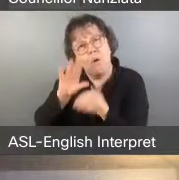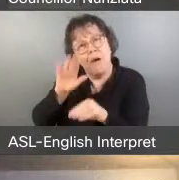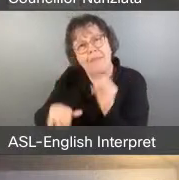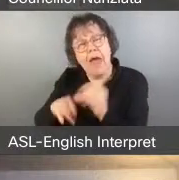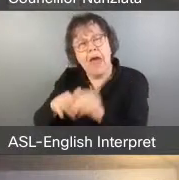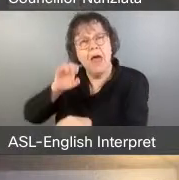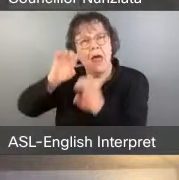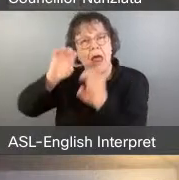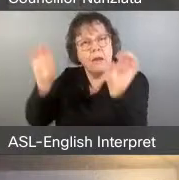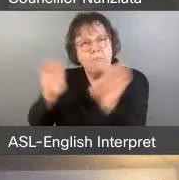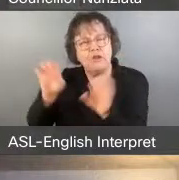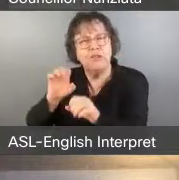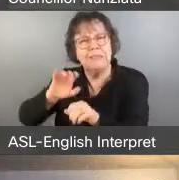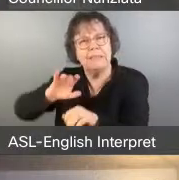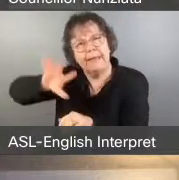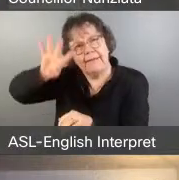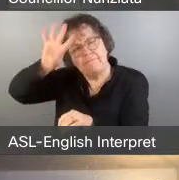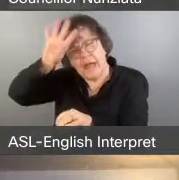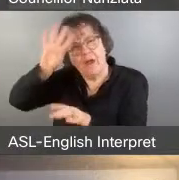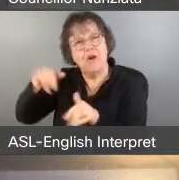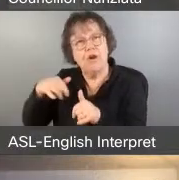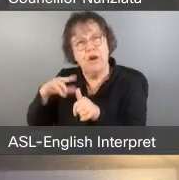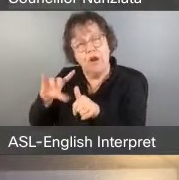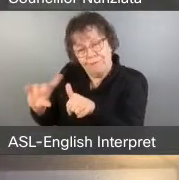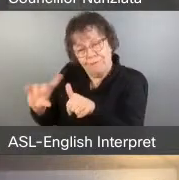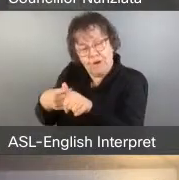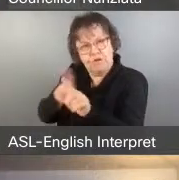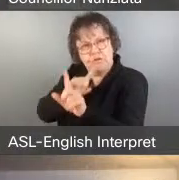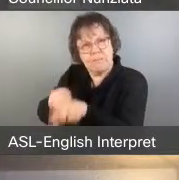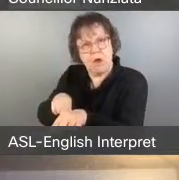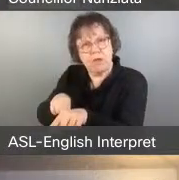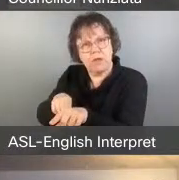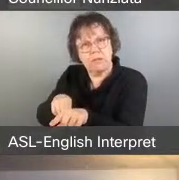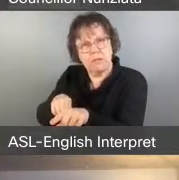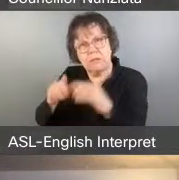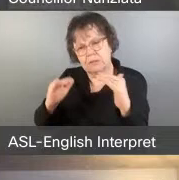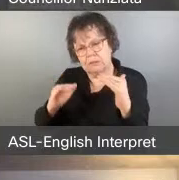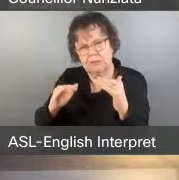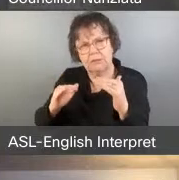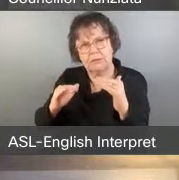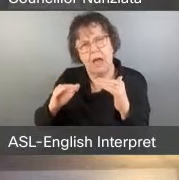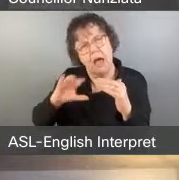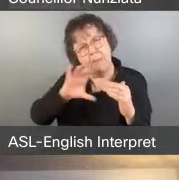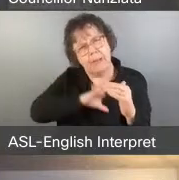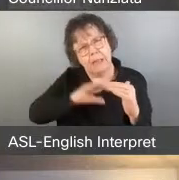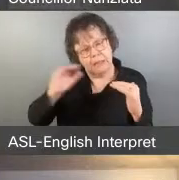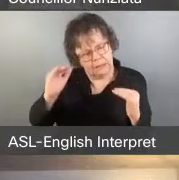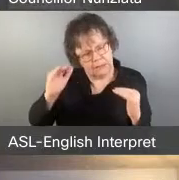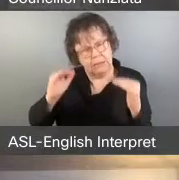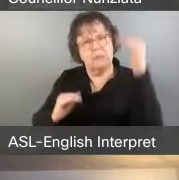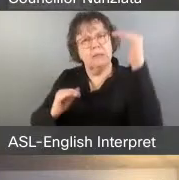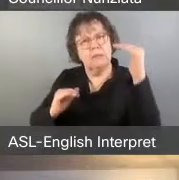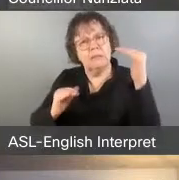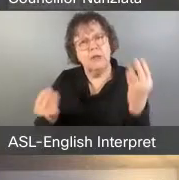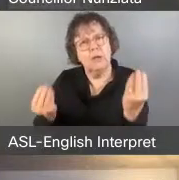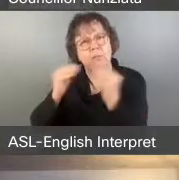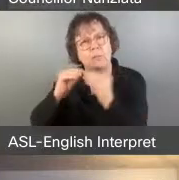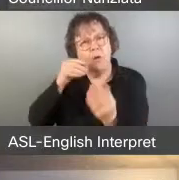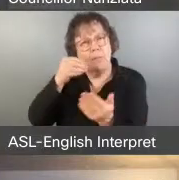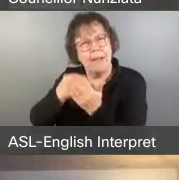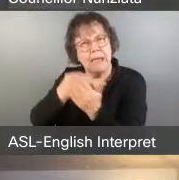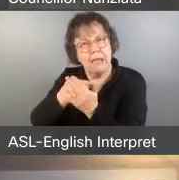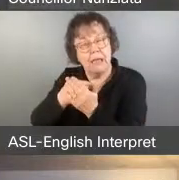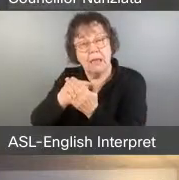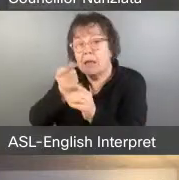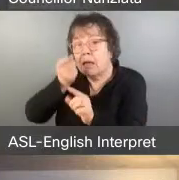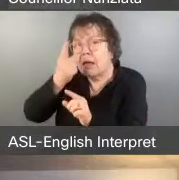The very people that are first responders. I would like to emphasize first responders. Those are just some of